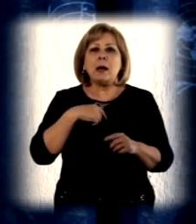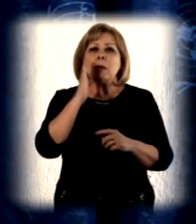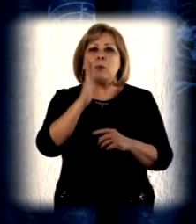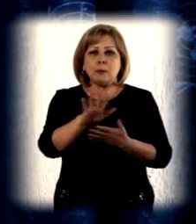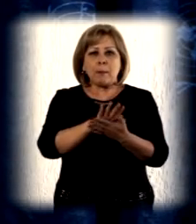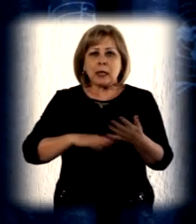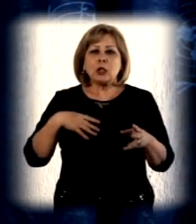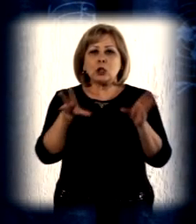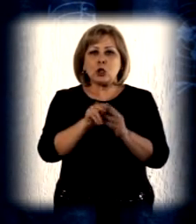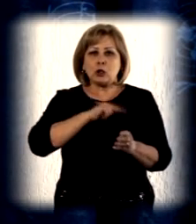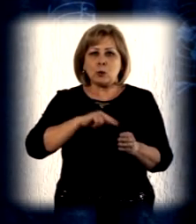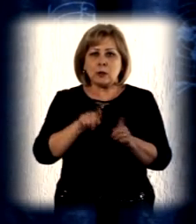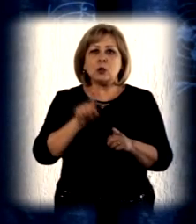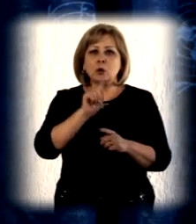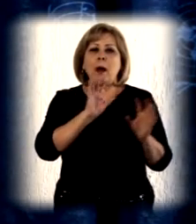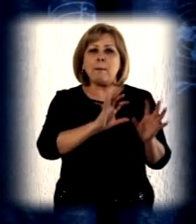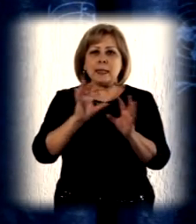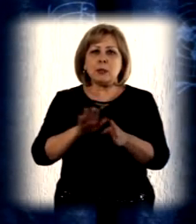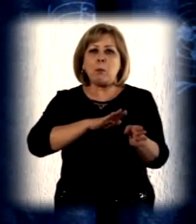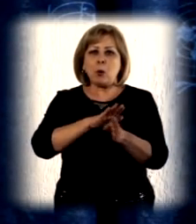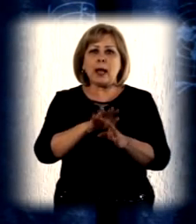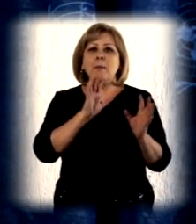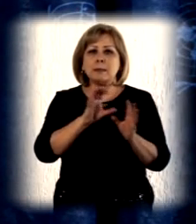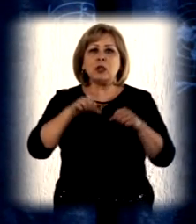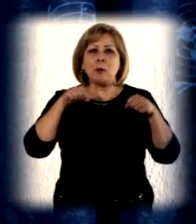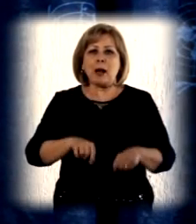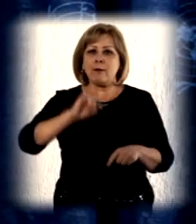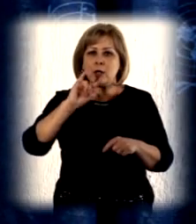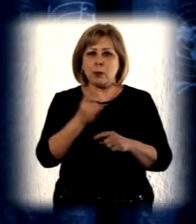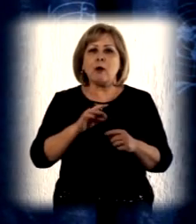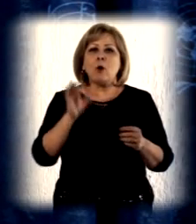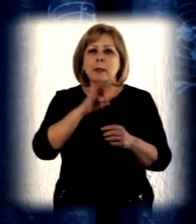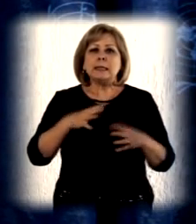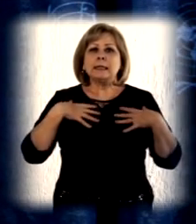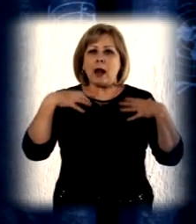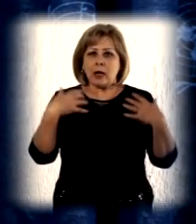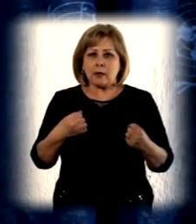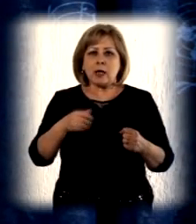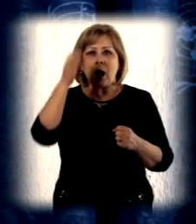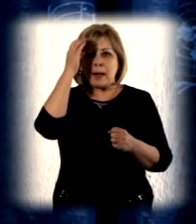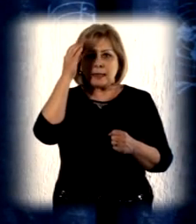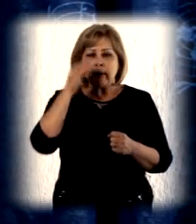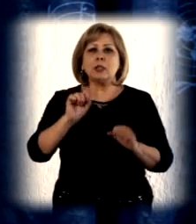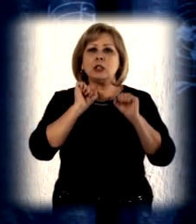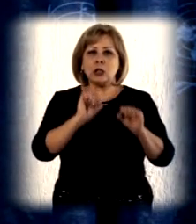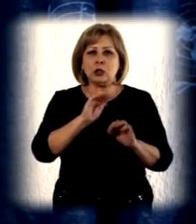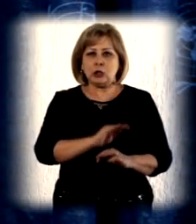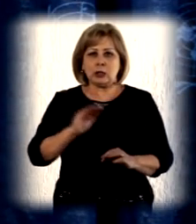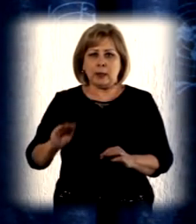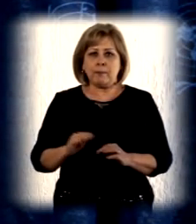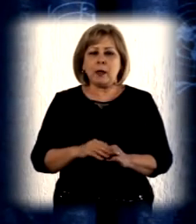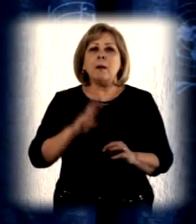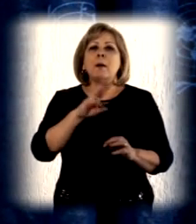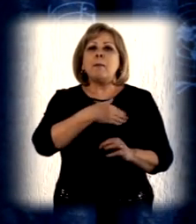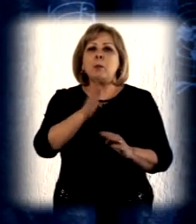and we will continue our cooperation to ensure the fulfillment of child rights in the areas of health, education, child protection, and social policy.